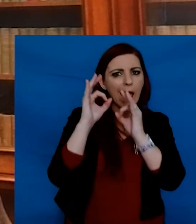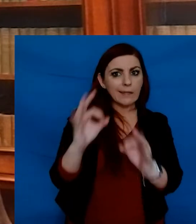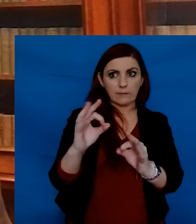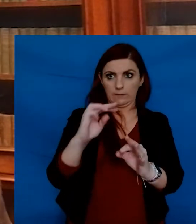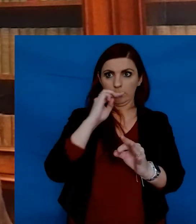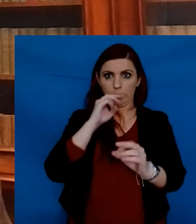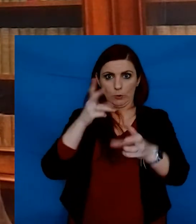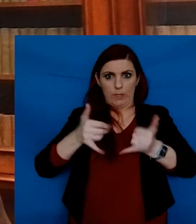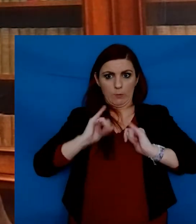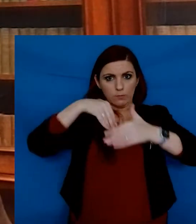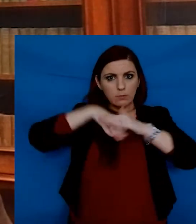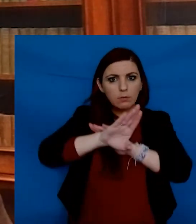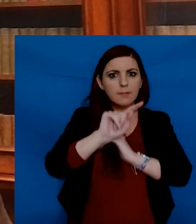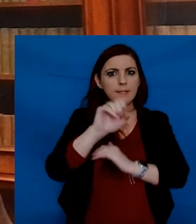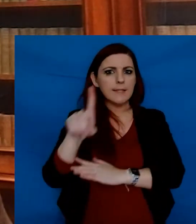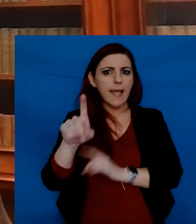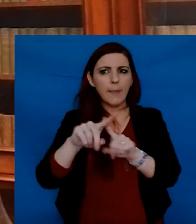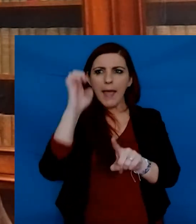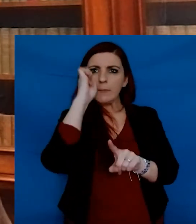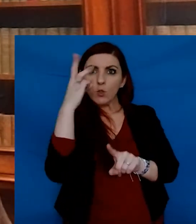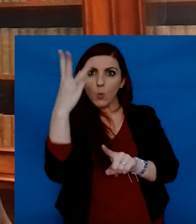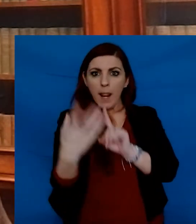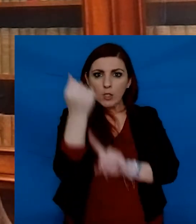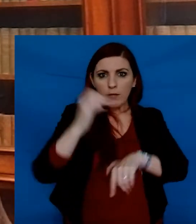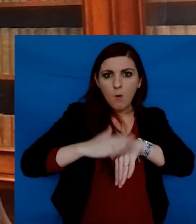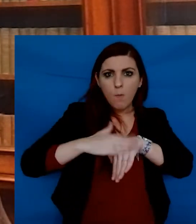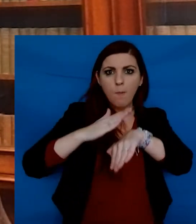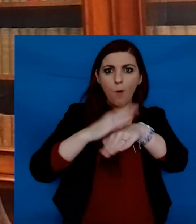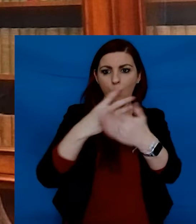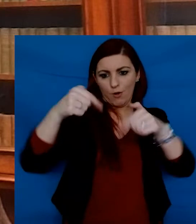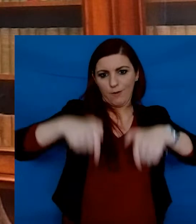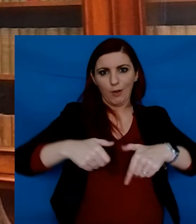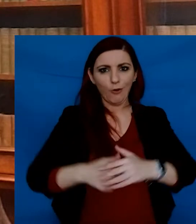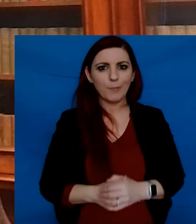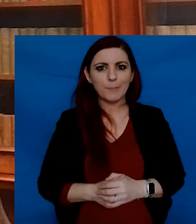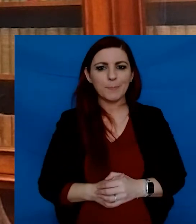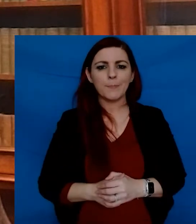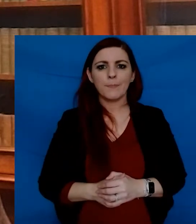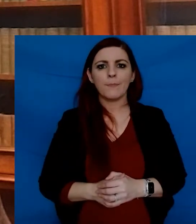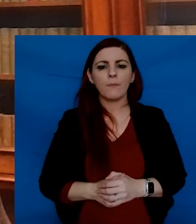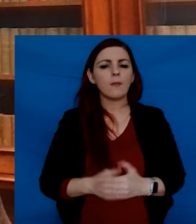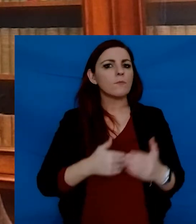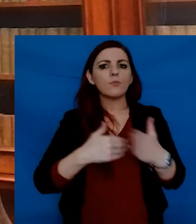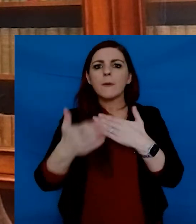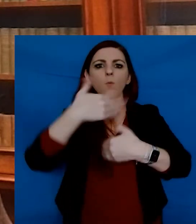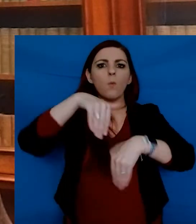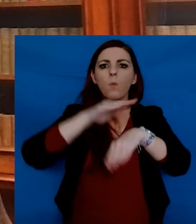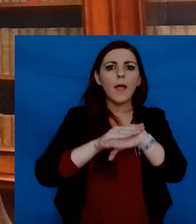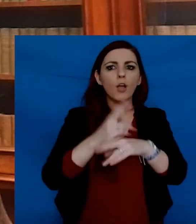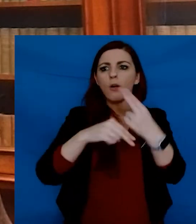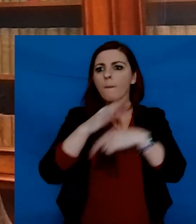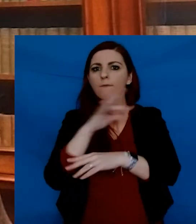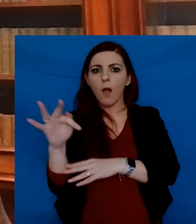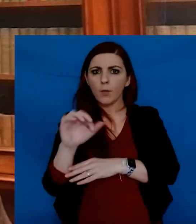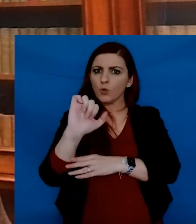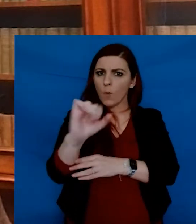which brought you to Trinity. With the expectation that you will reach still greater heights while you're here. No matter where